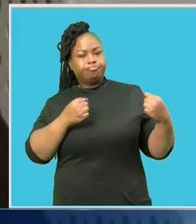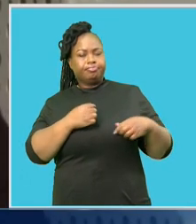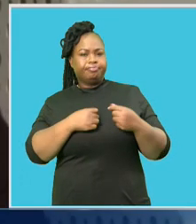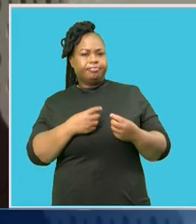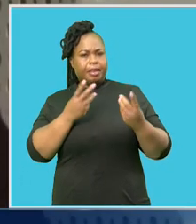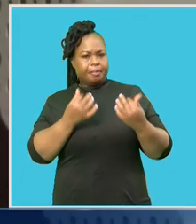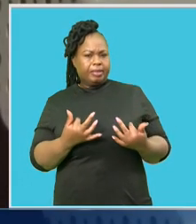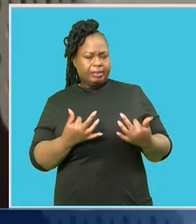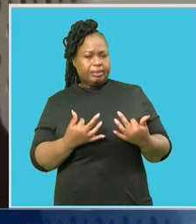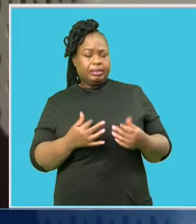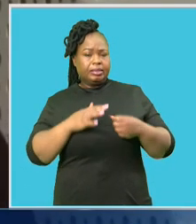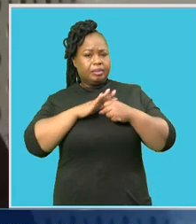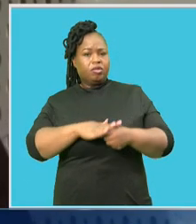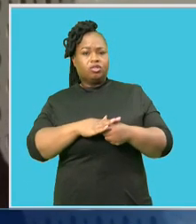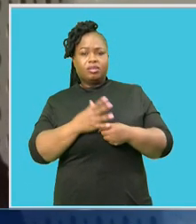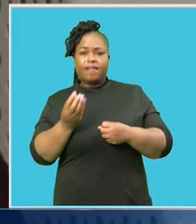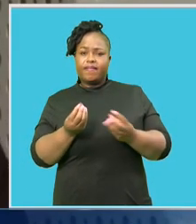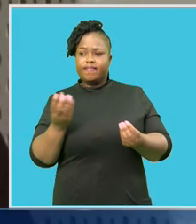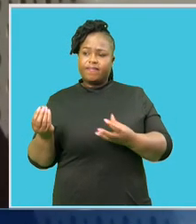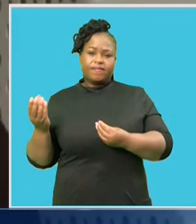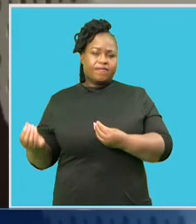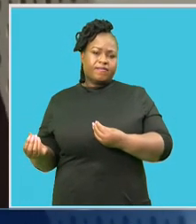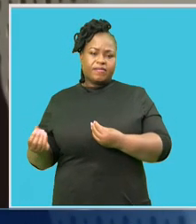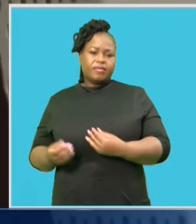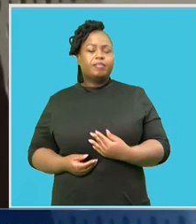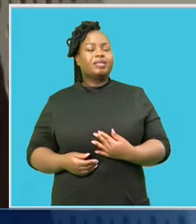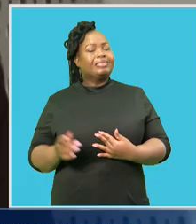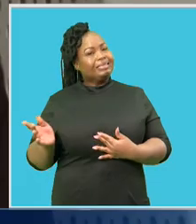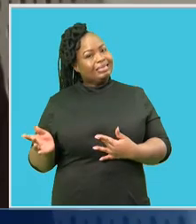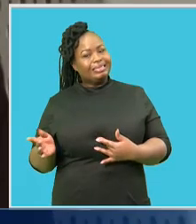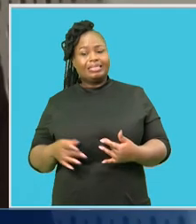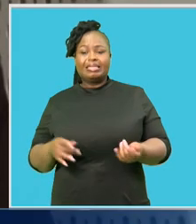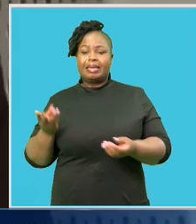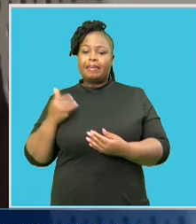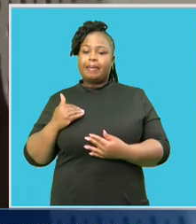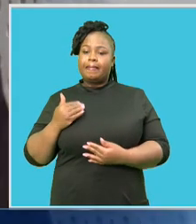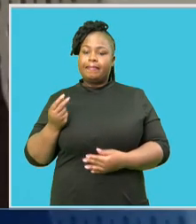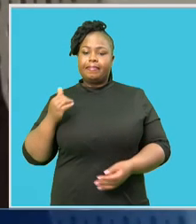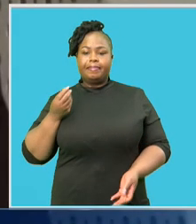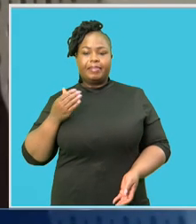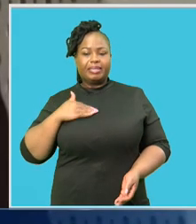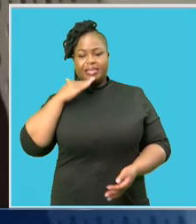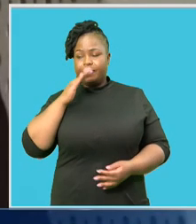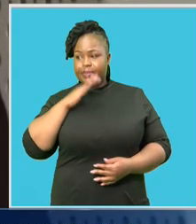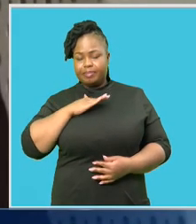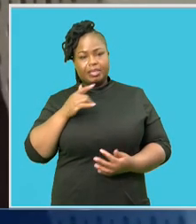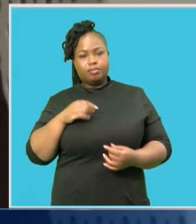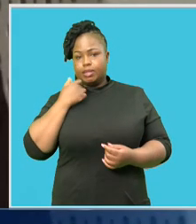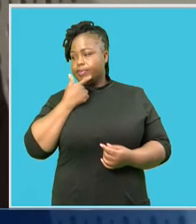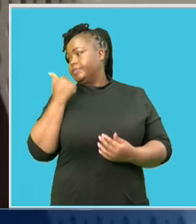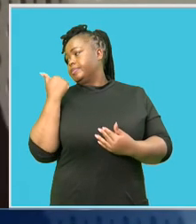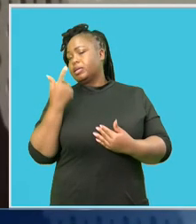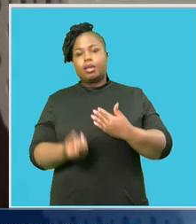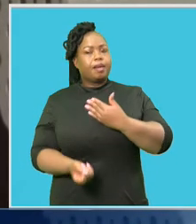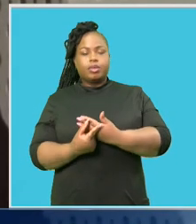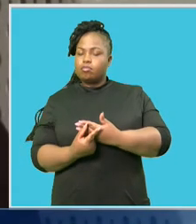budget pressures that they are currently facing And these pressures are not just a recent occurrence